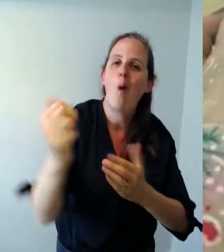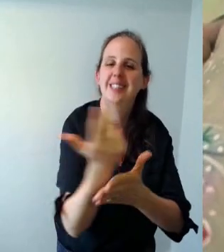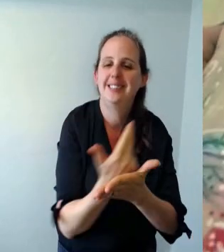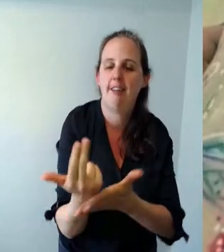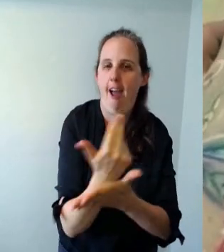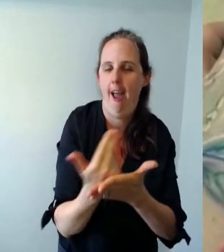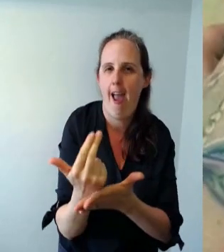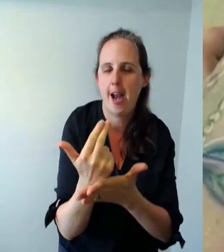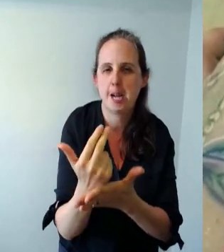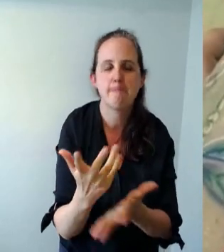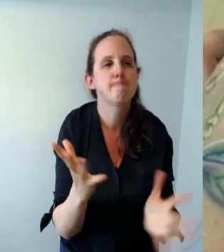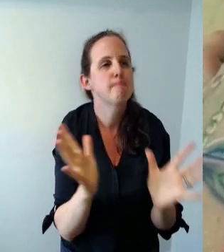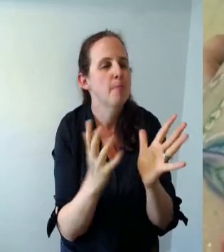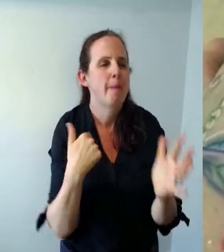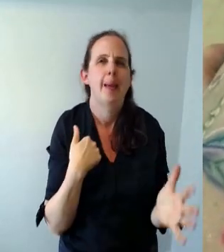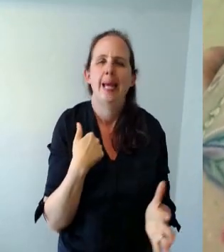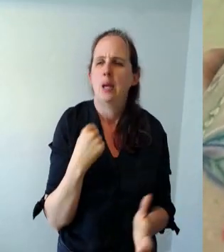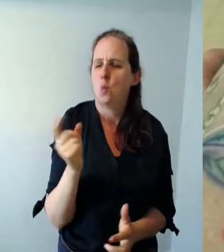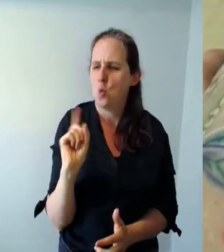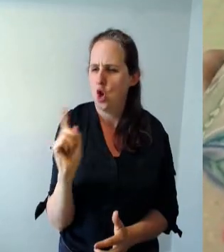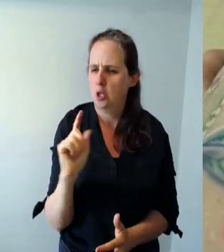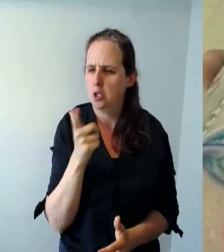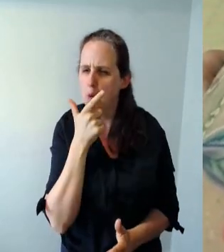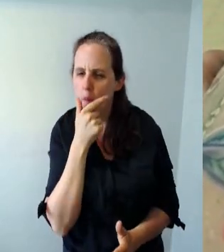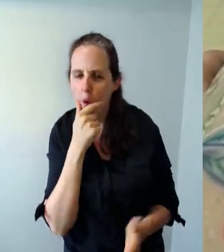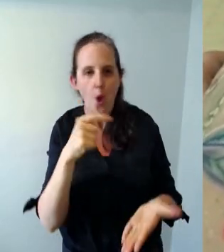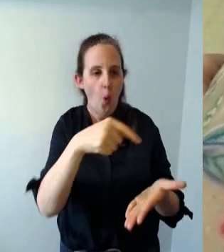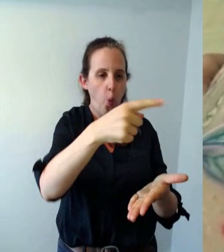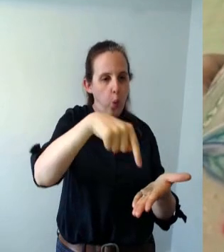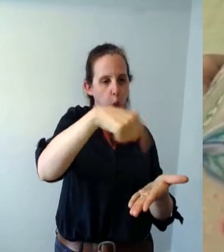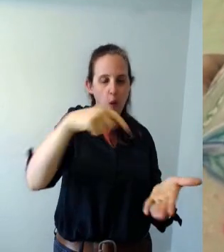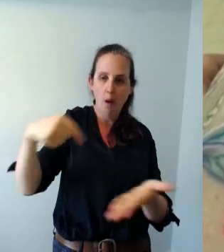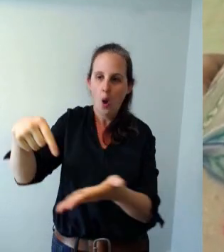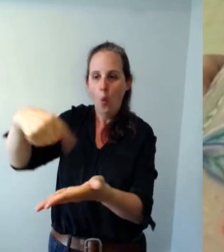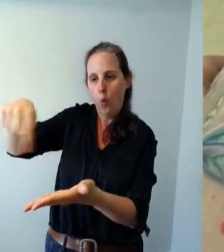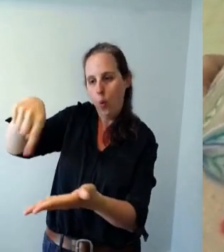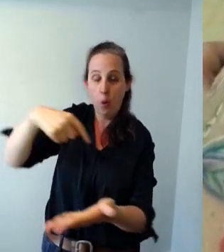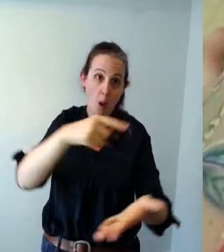right i'm going to just do some squirrely signs